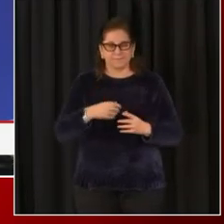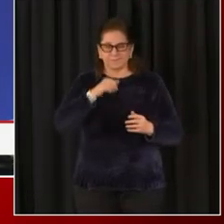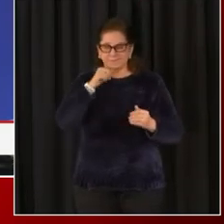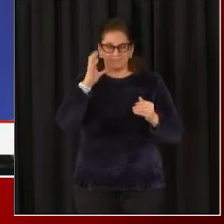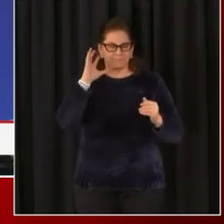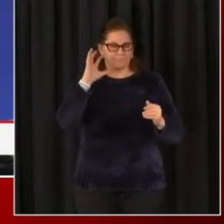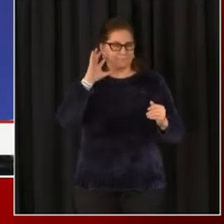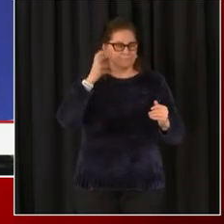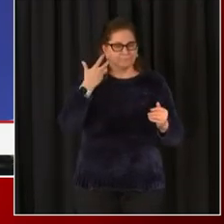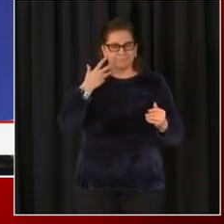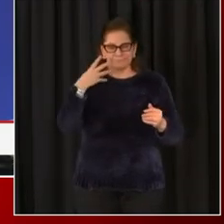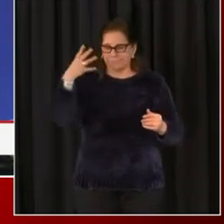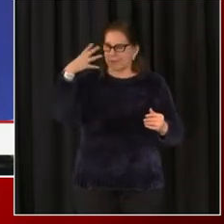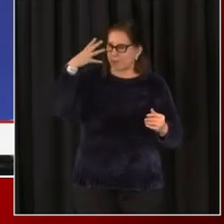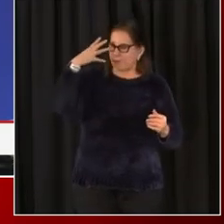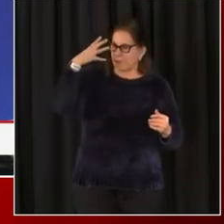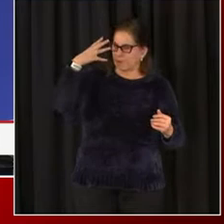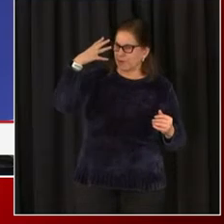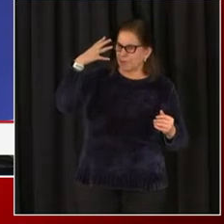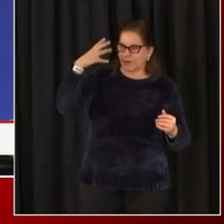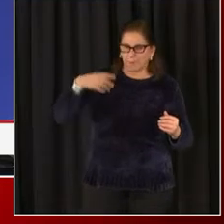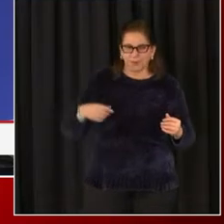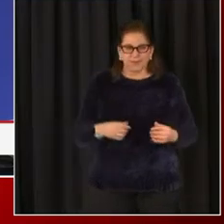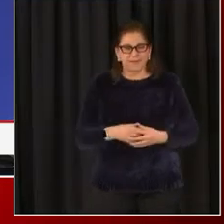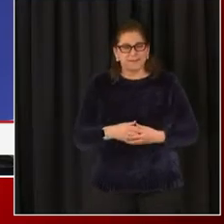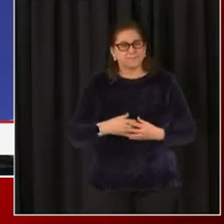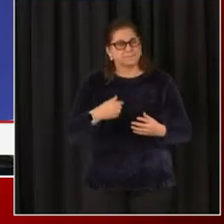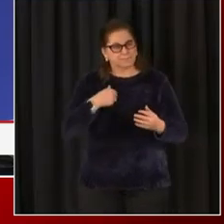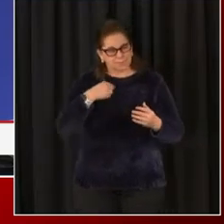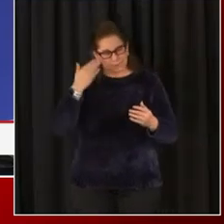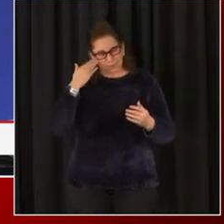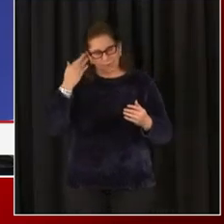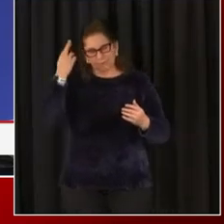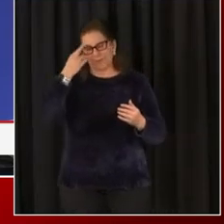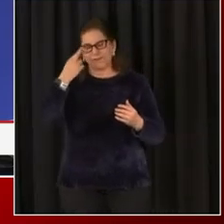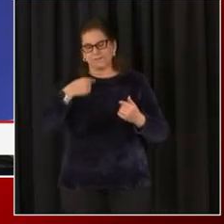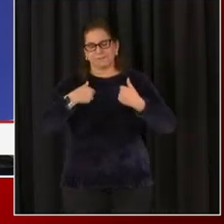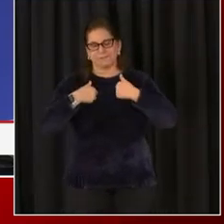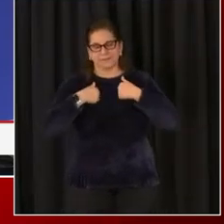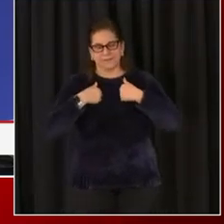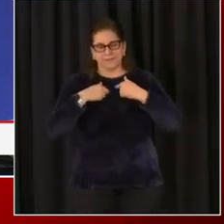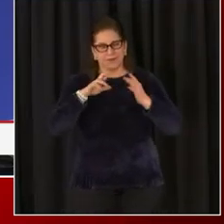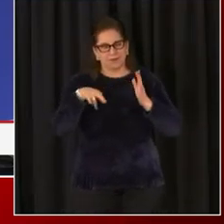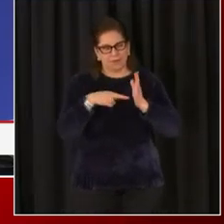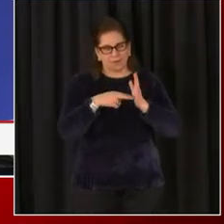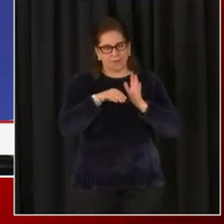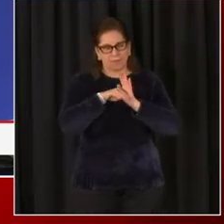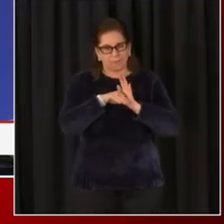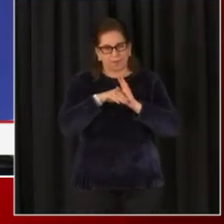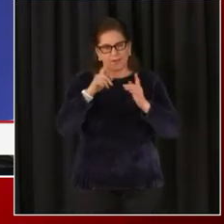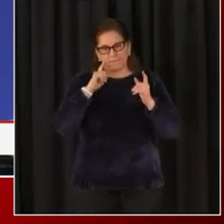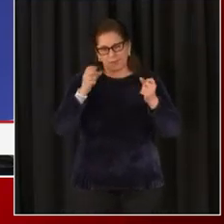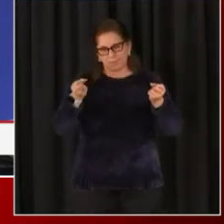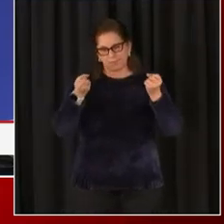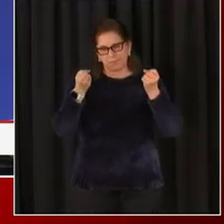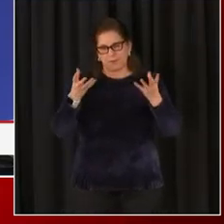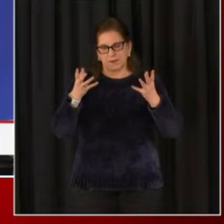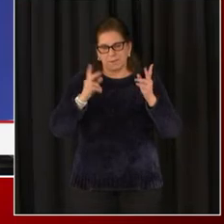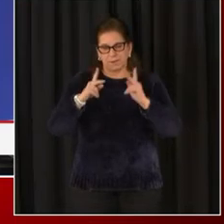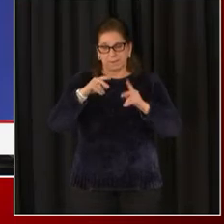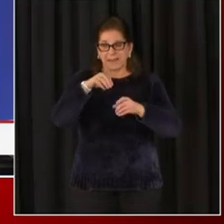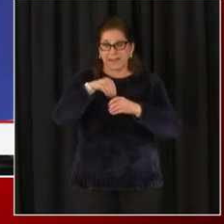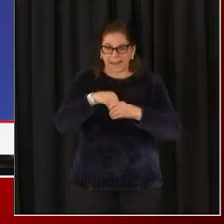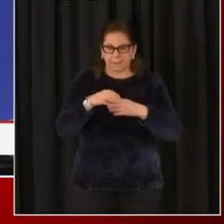judicious, uh, cause I believe in being a huge role model, uh, for our city and for our nation as a public health